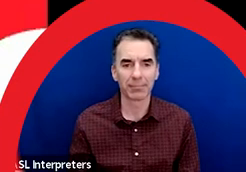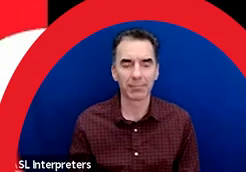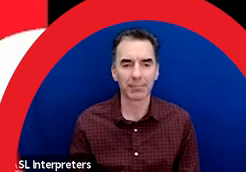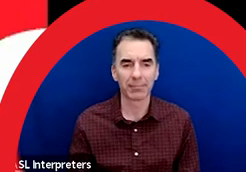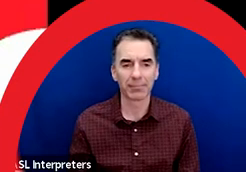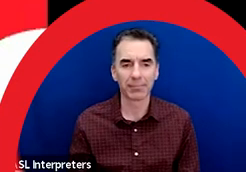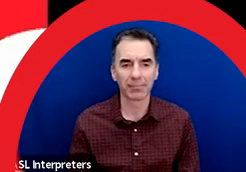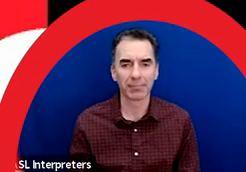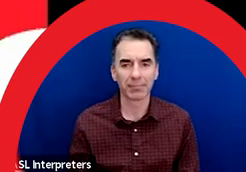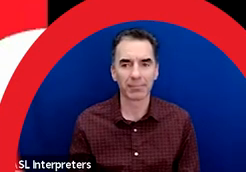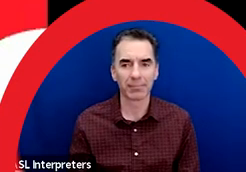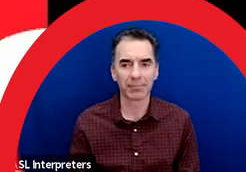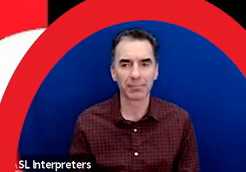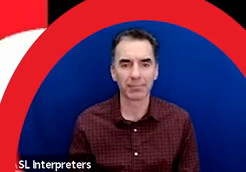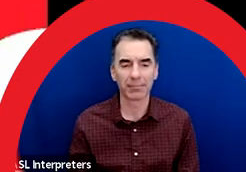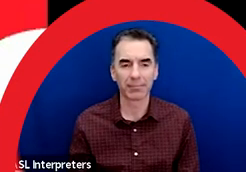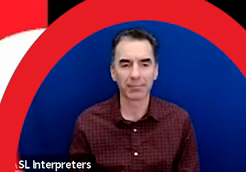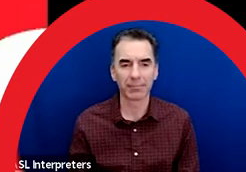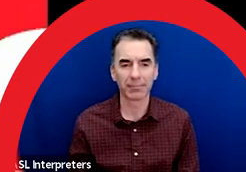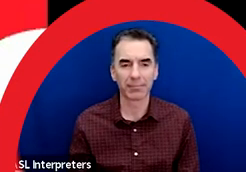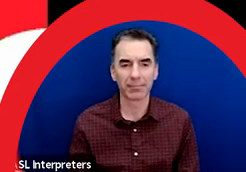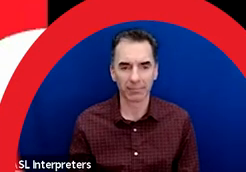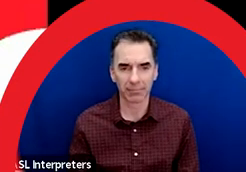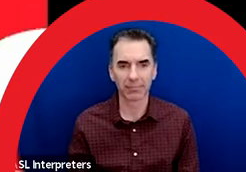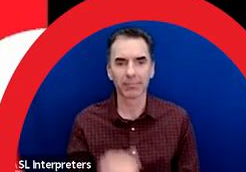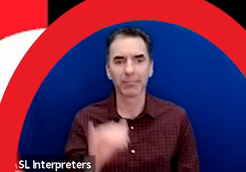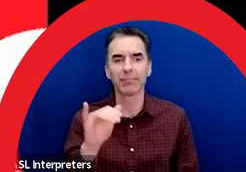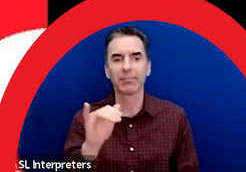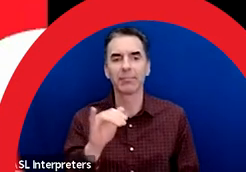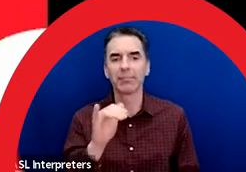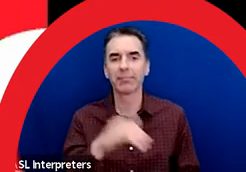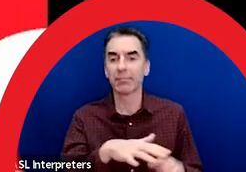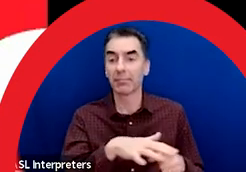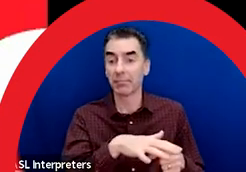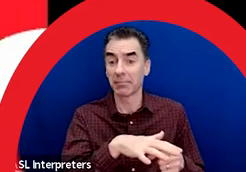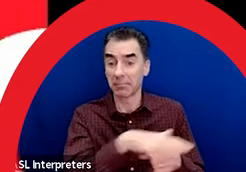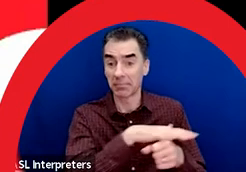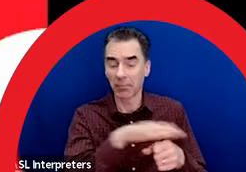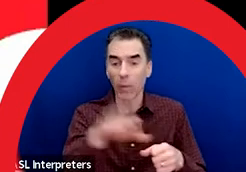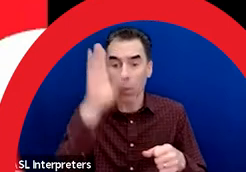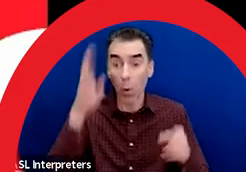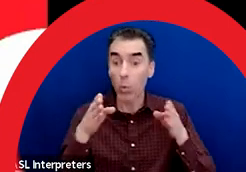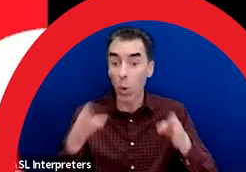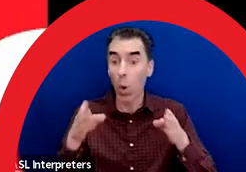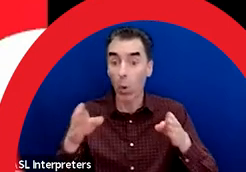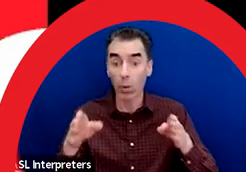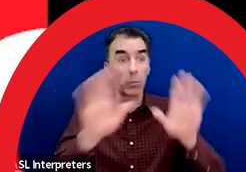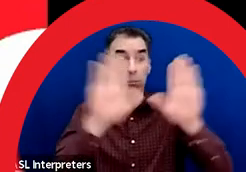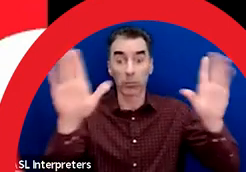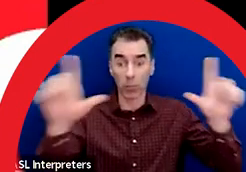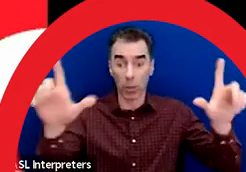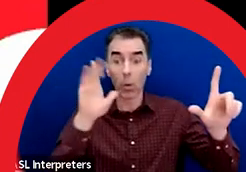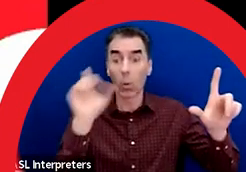The road mural will be located in Chinatown